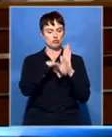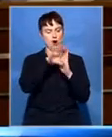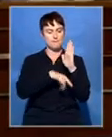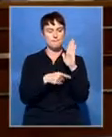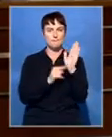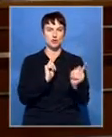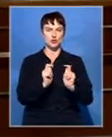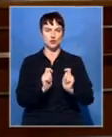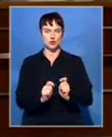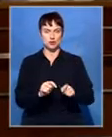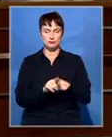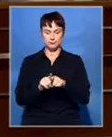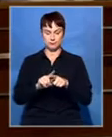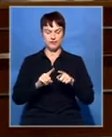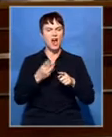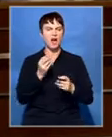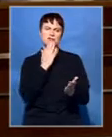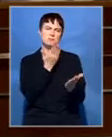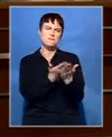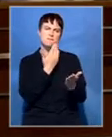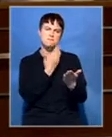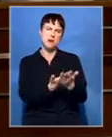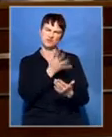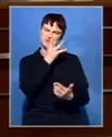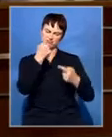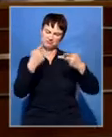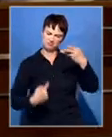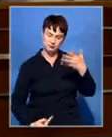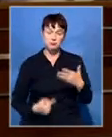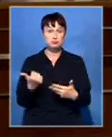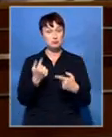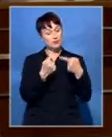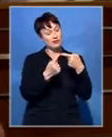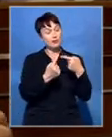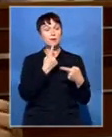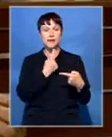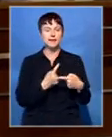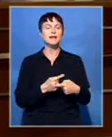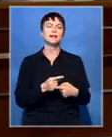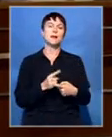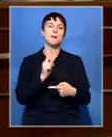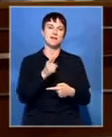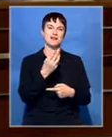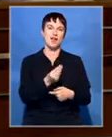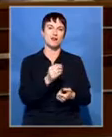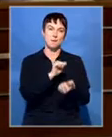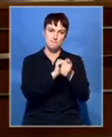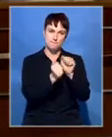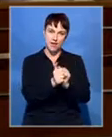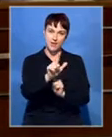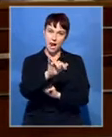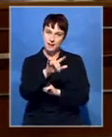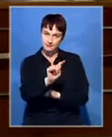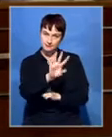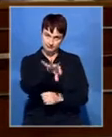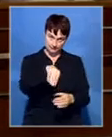They said, for example, amongst the many recommendations, that we should continue, we should retain mathematical literacy